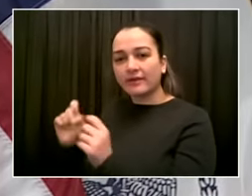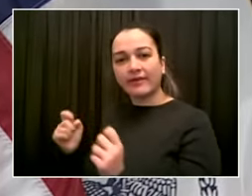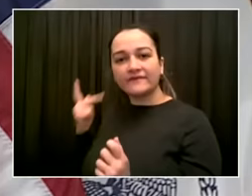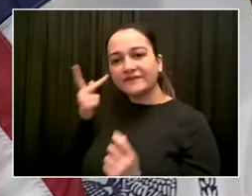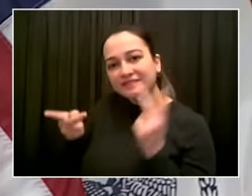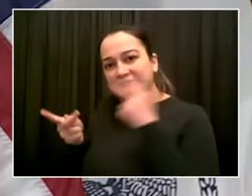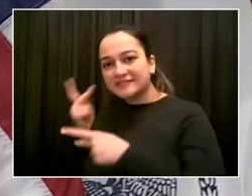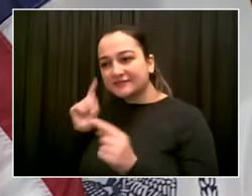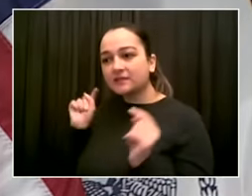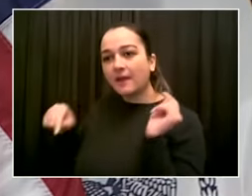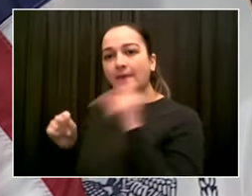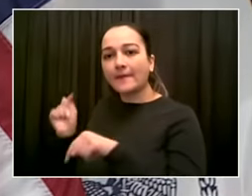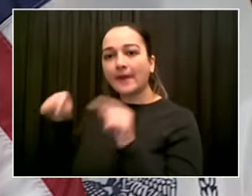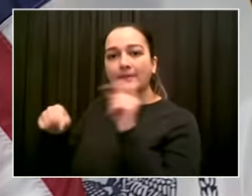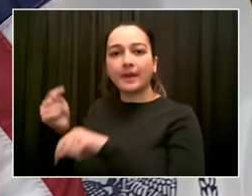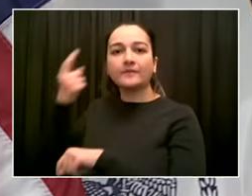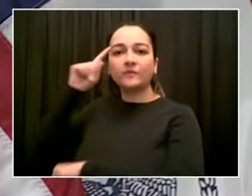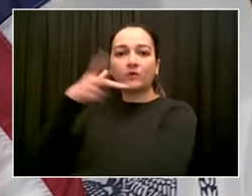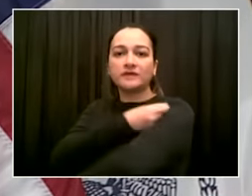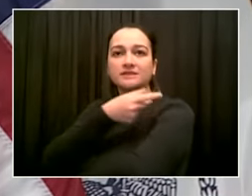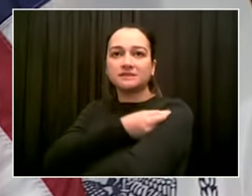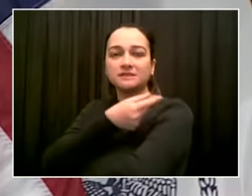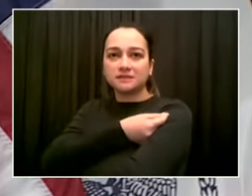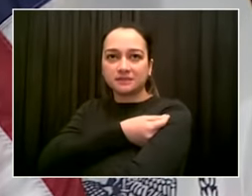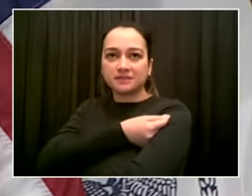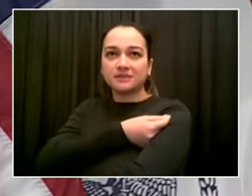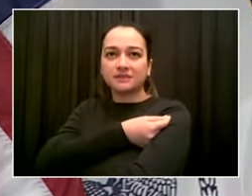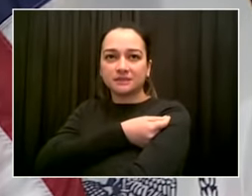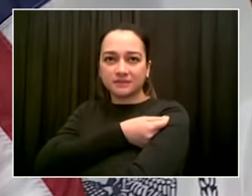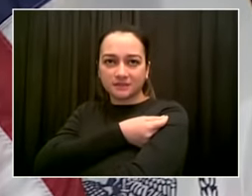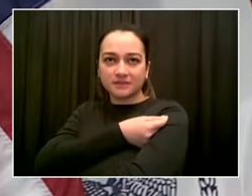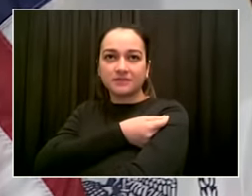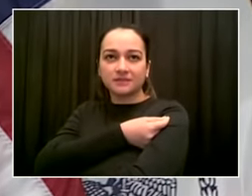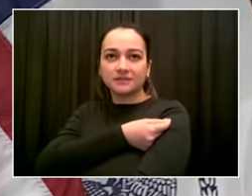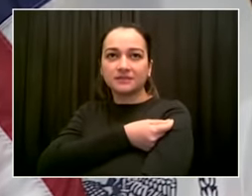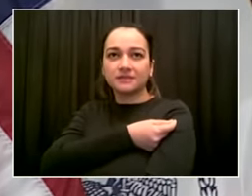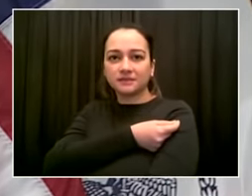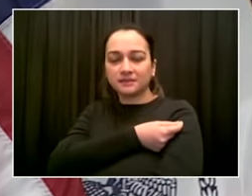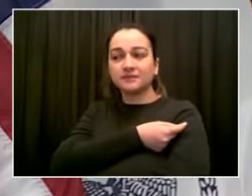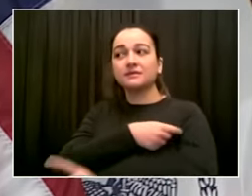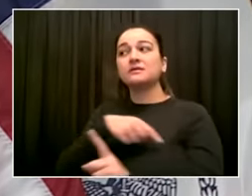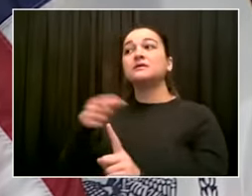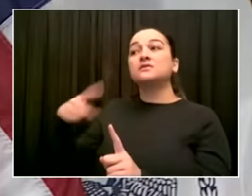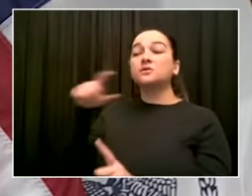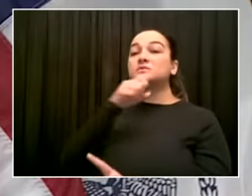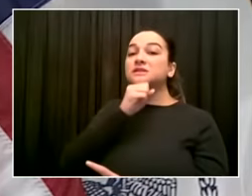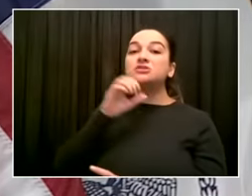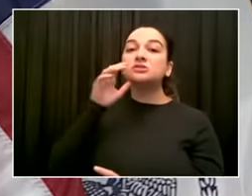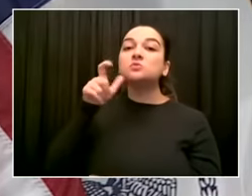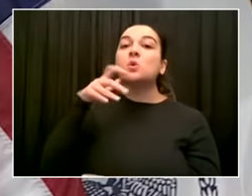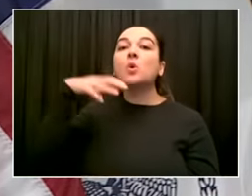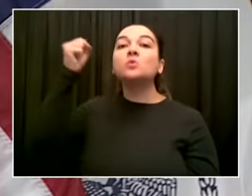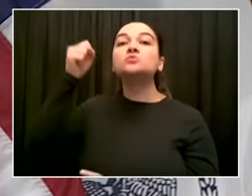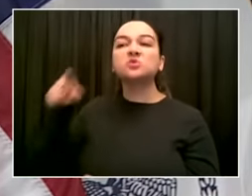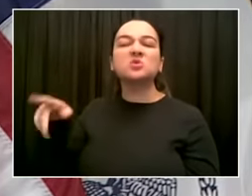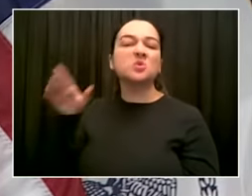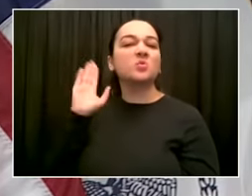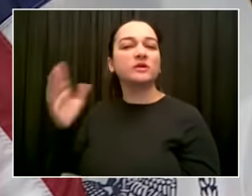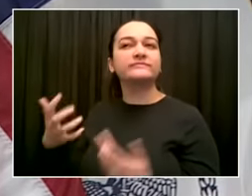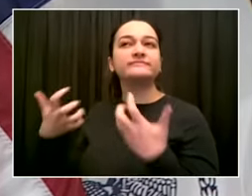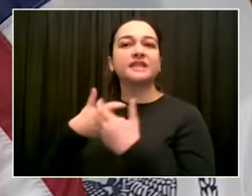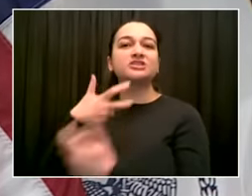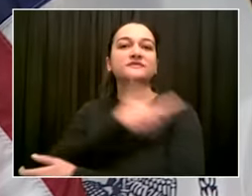And obviously, if you're a homebound senior, if you can get it done in one shot, that makes a lot more sense. You do not have the option of going out and getting your second shot.